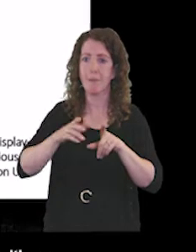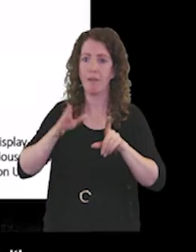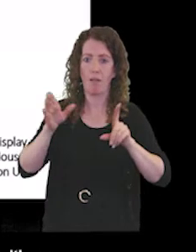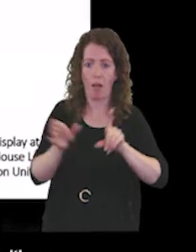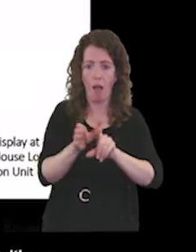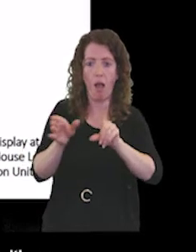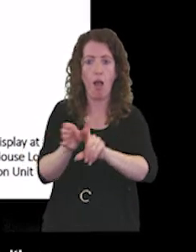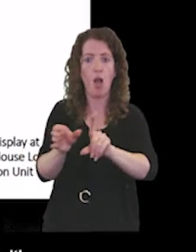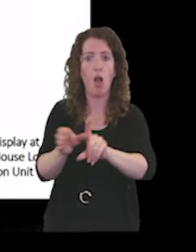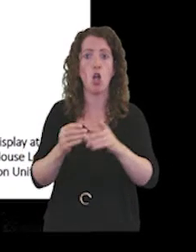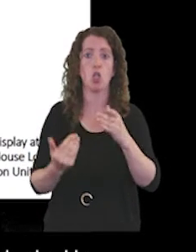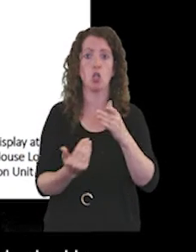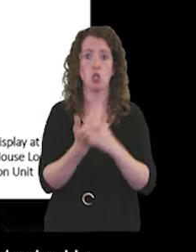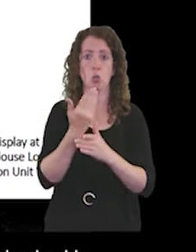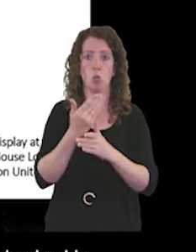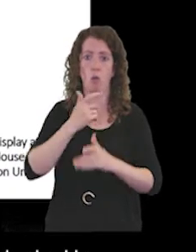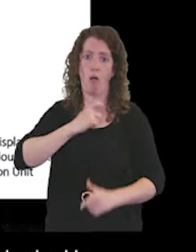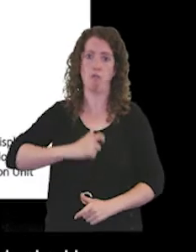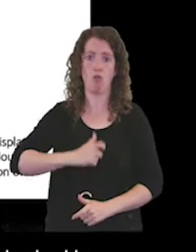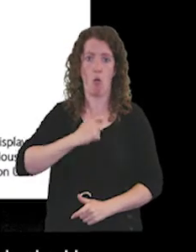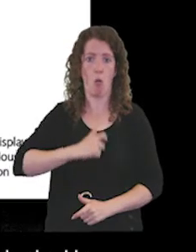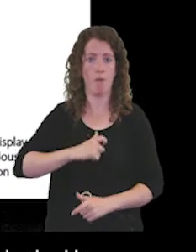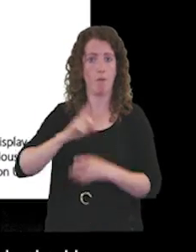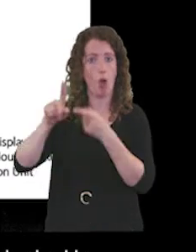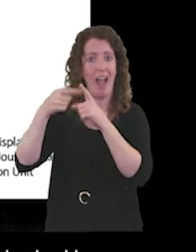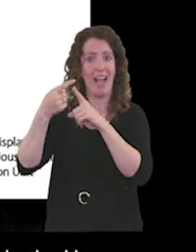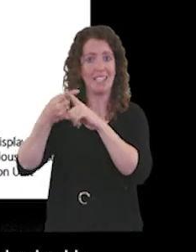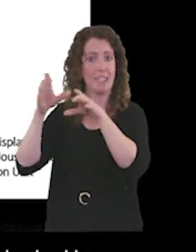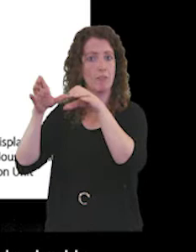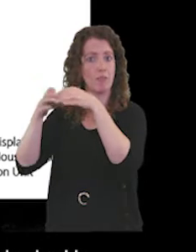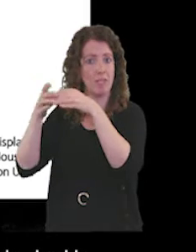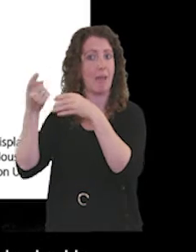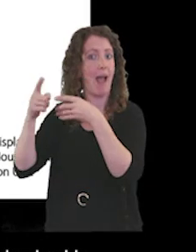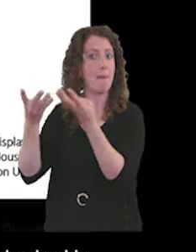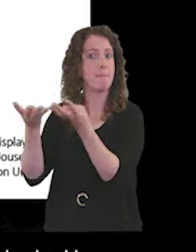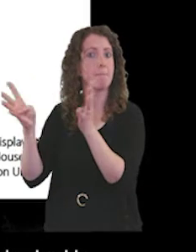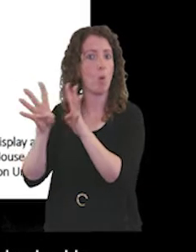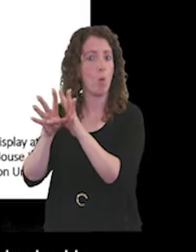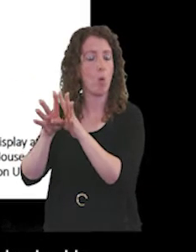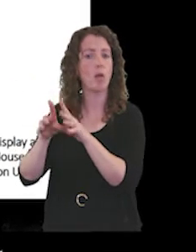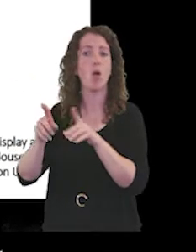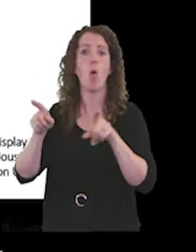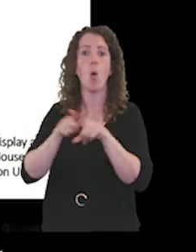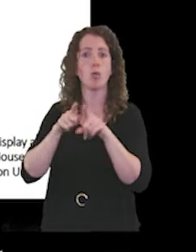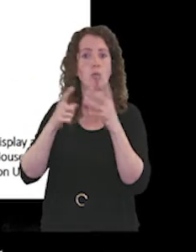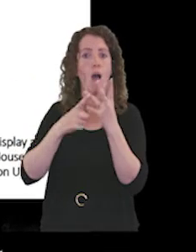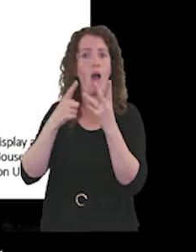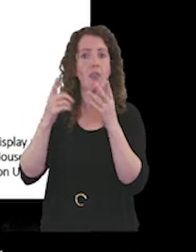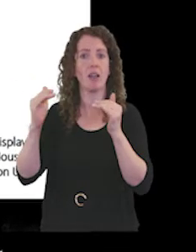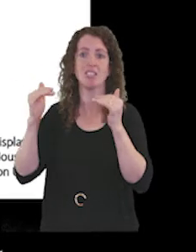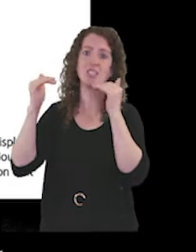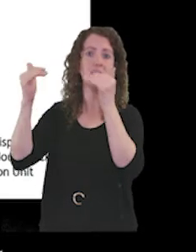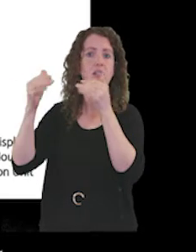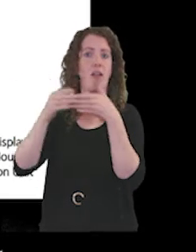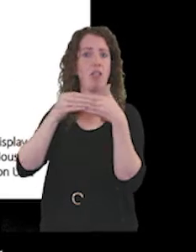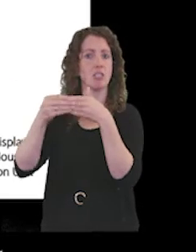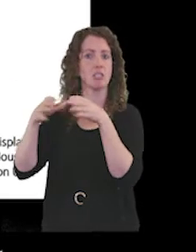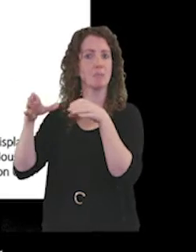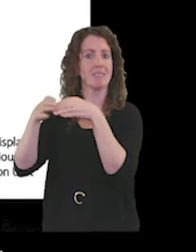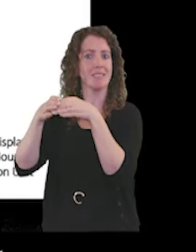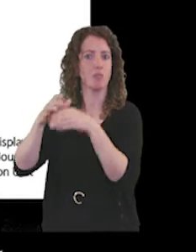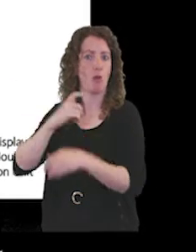positions in the executive team in the board and other senior leadership positions across the trust. It's really important that we've got